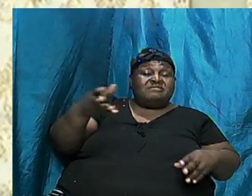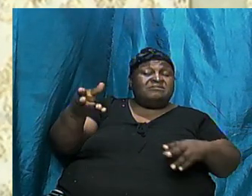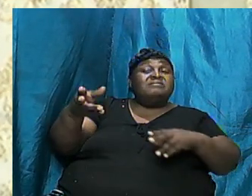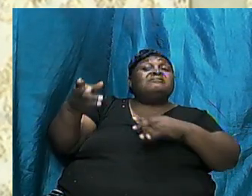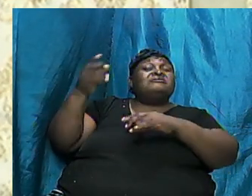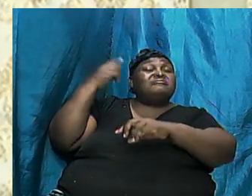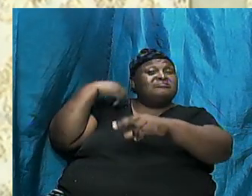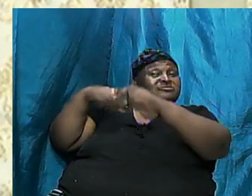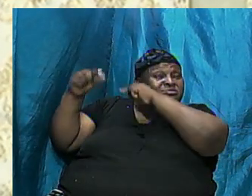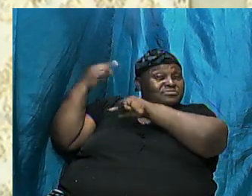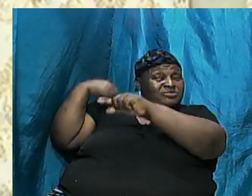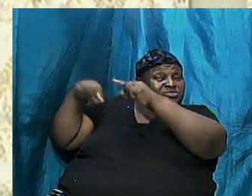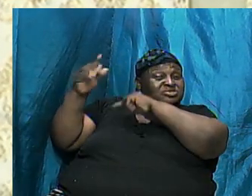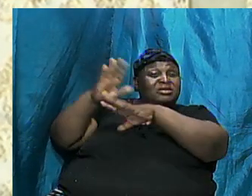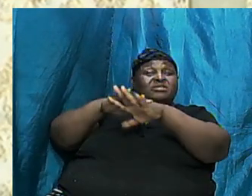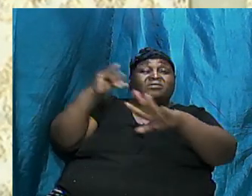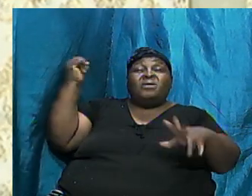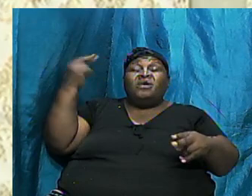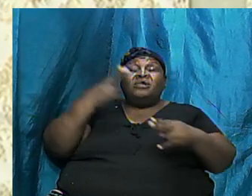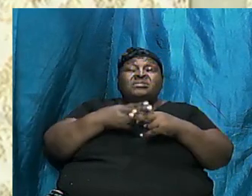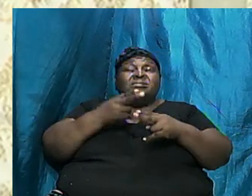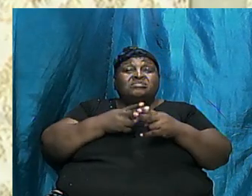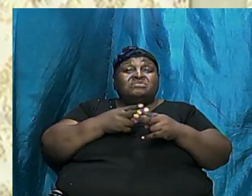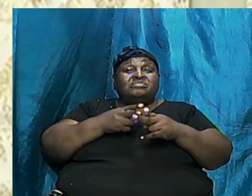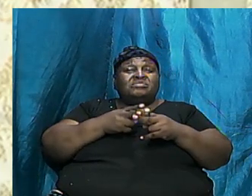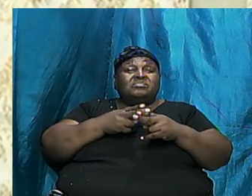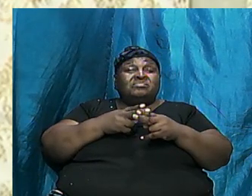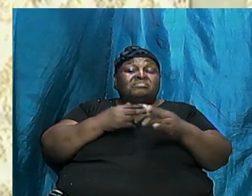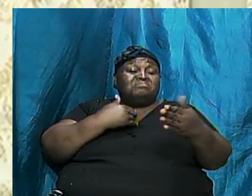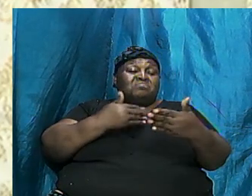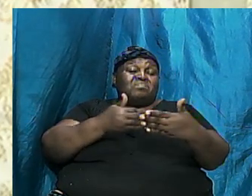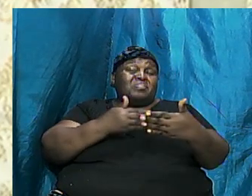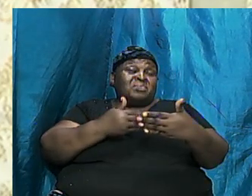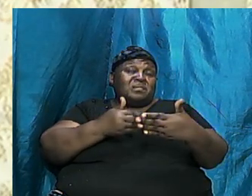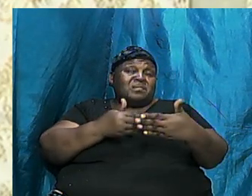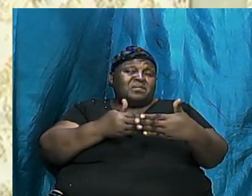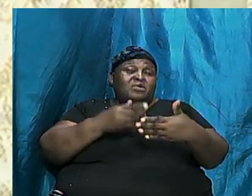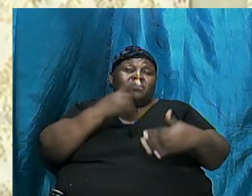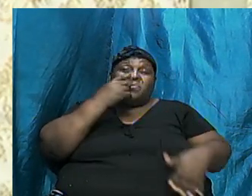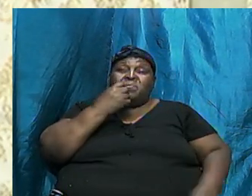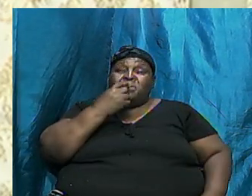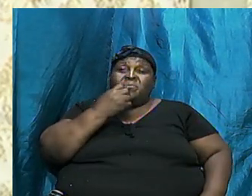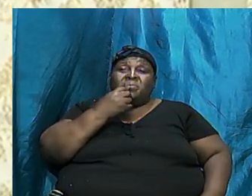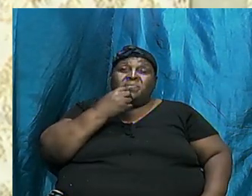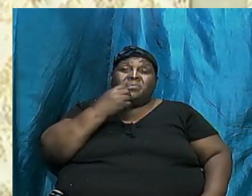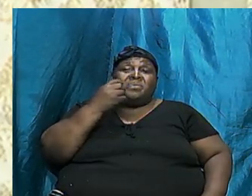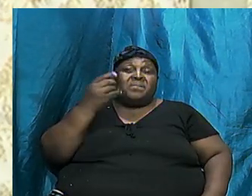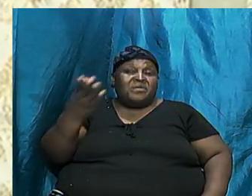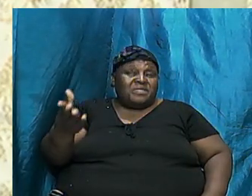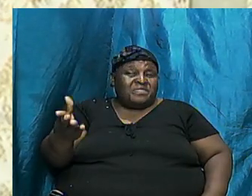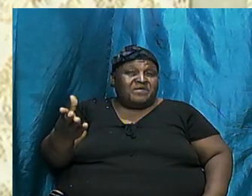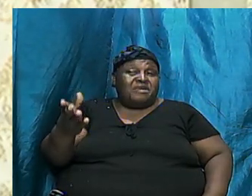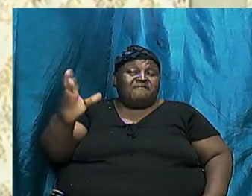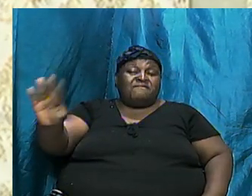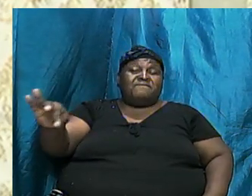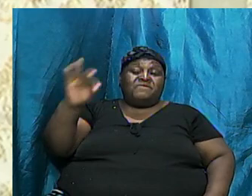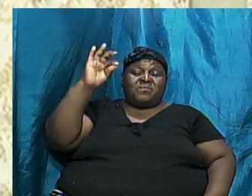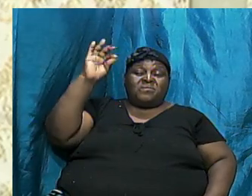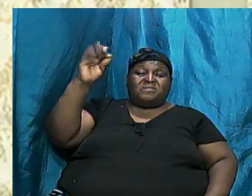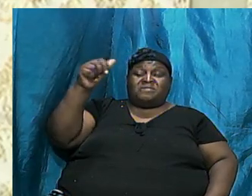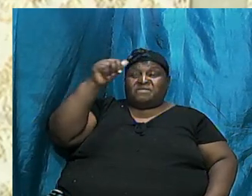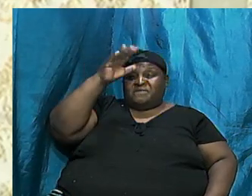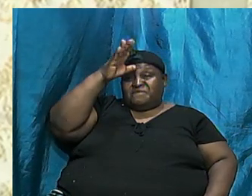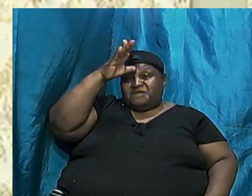you know, so close of who their founding fathers were